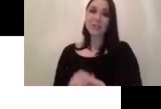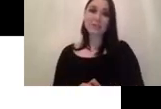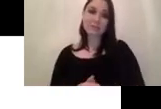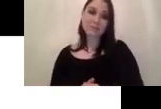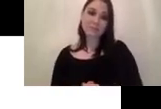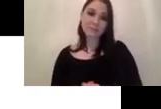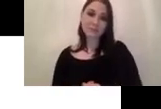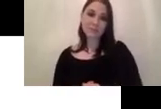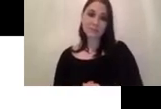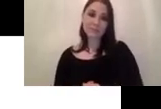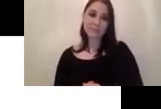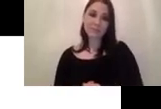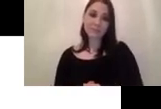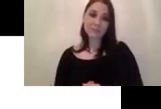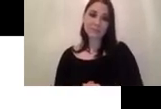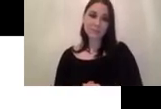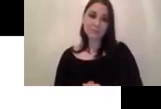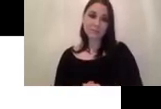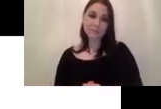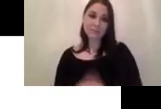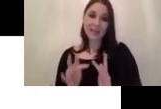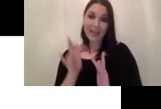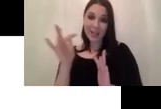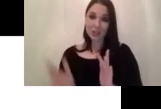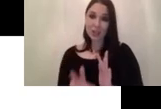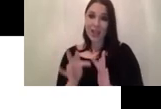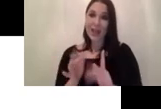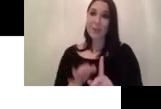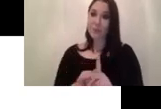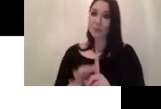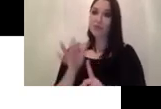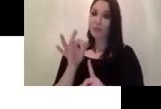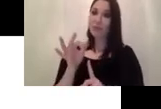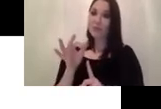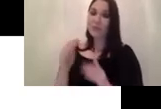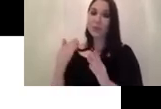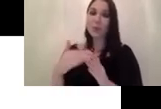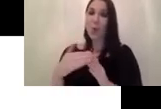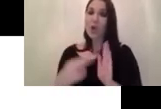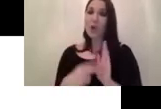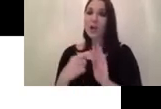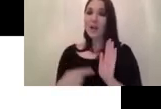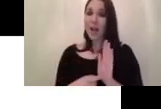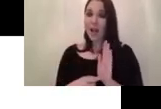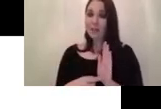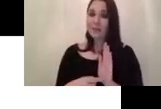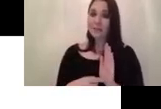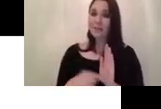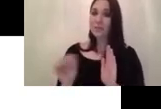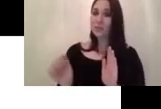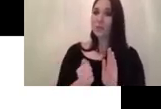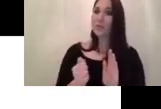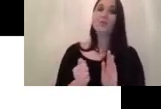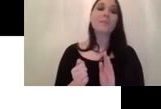the center net is a improvement on top of corner net it's proposed to use a you